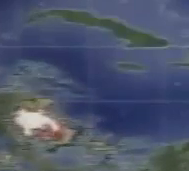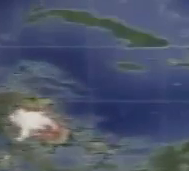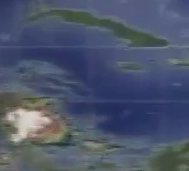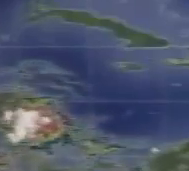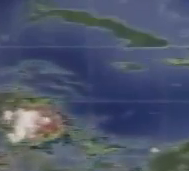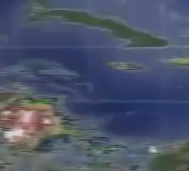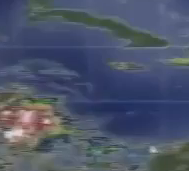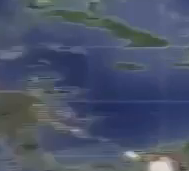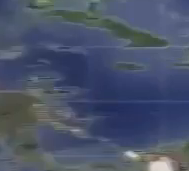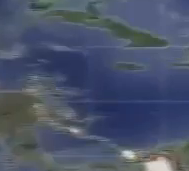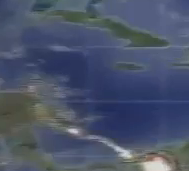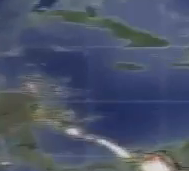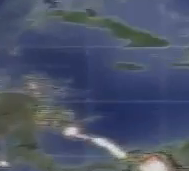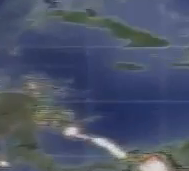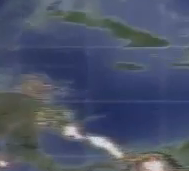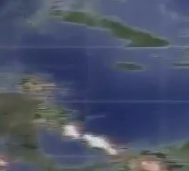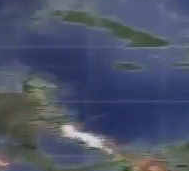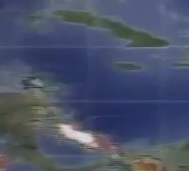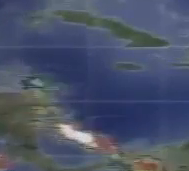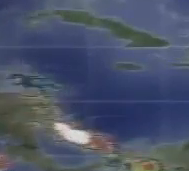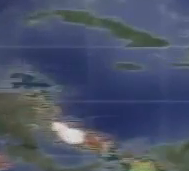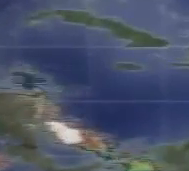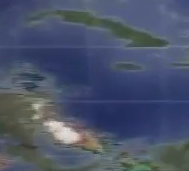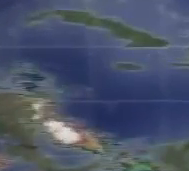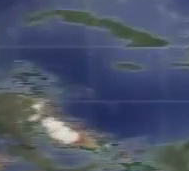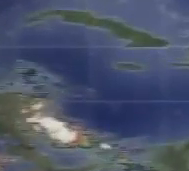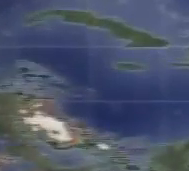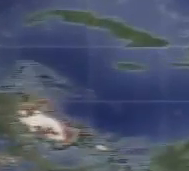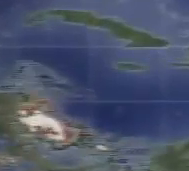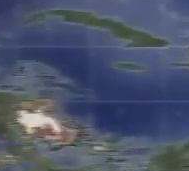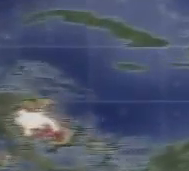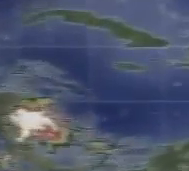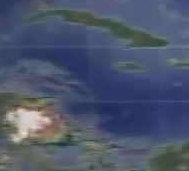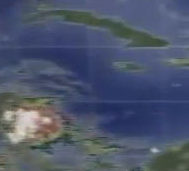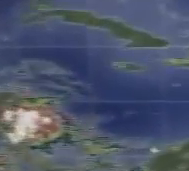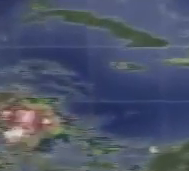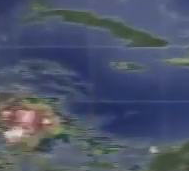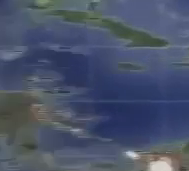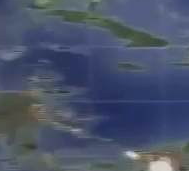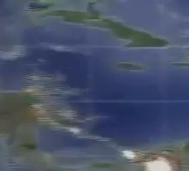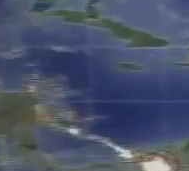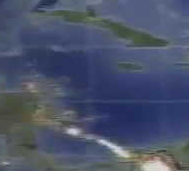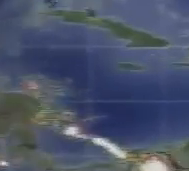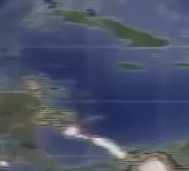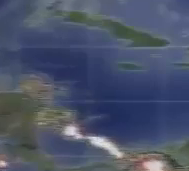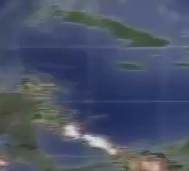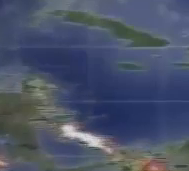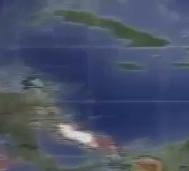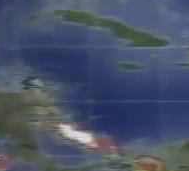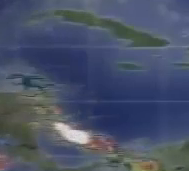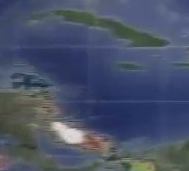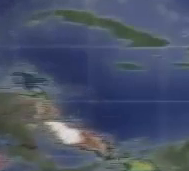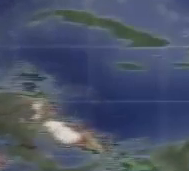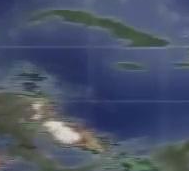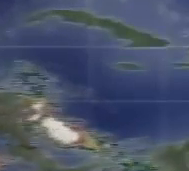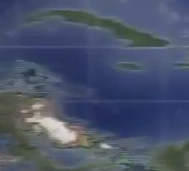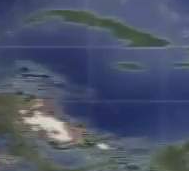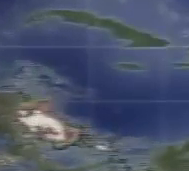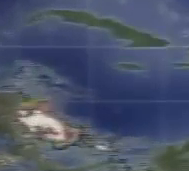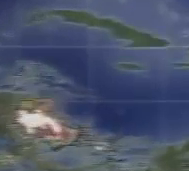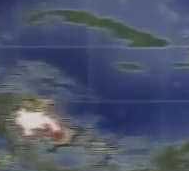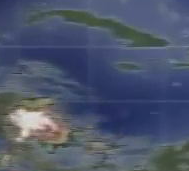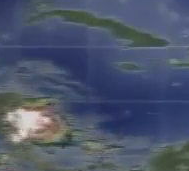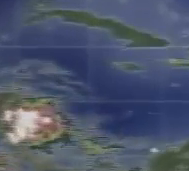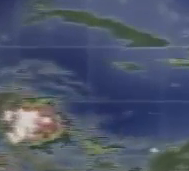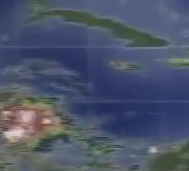5 o'clock this afternoon in the far eastern Atlantic, just about 500 miles east of Guadalupe. As you can see on the screen there, it is moving at a very